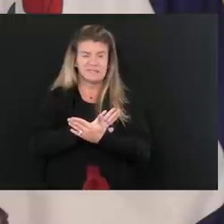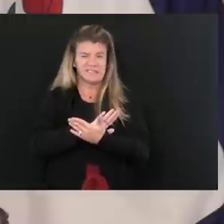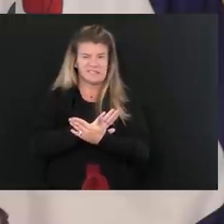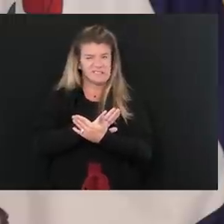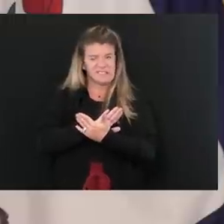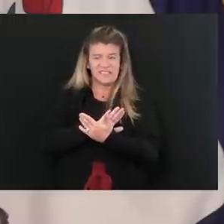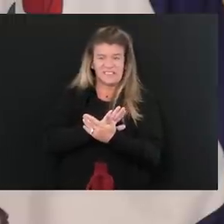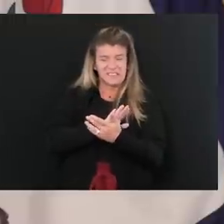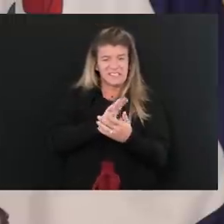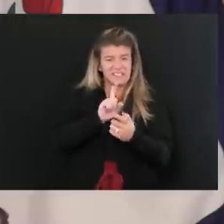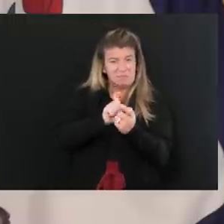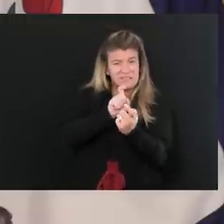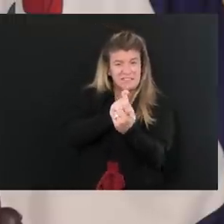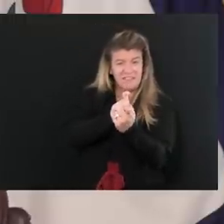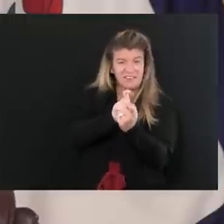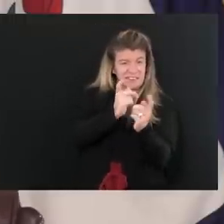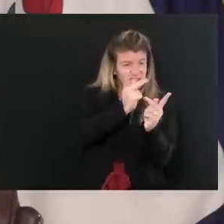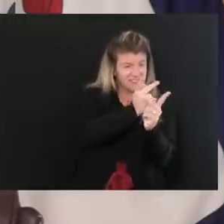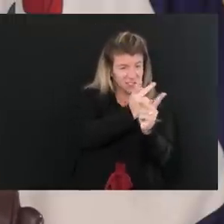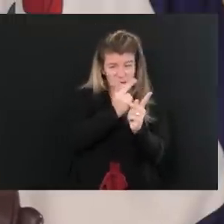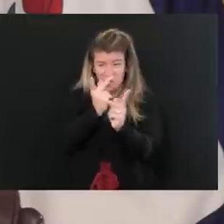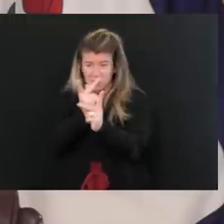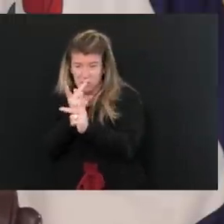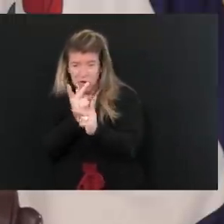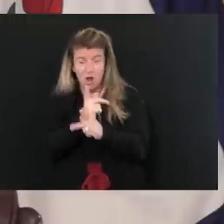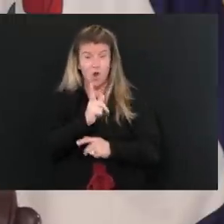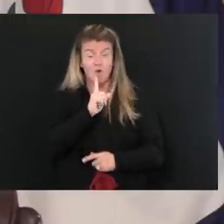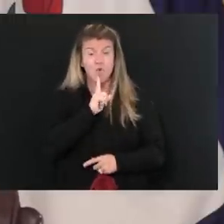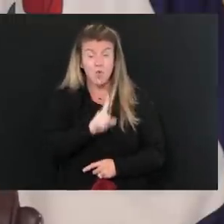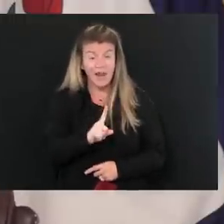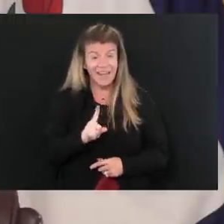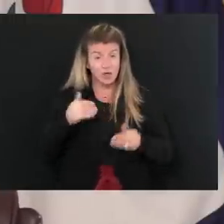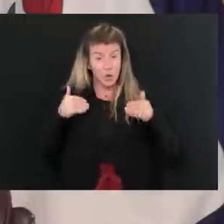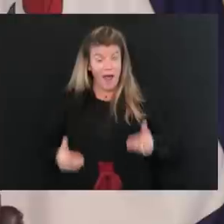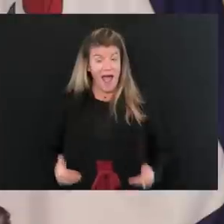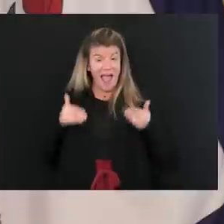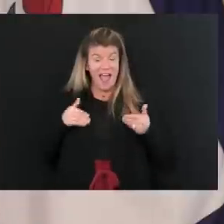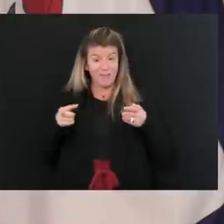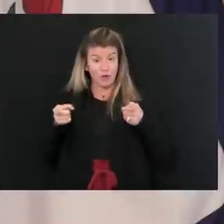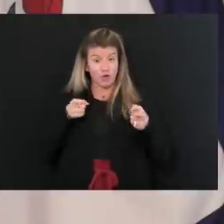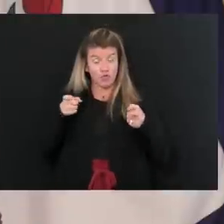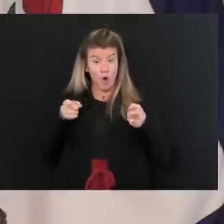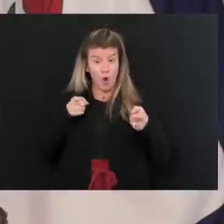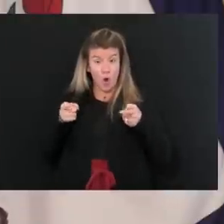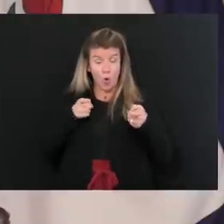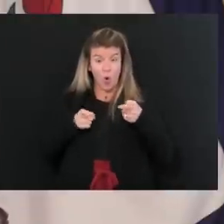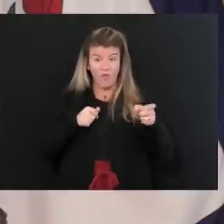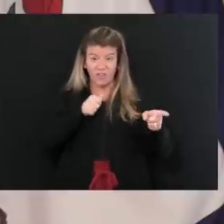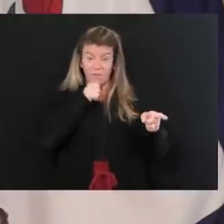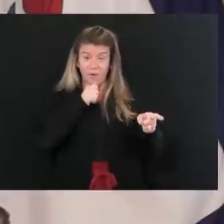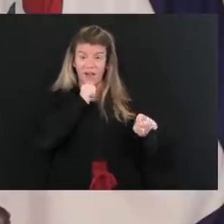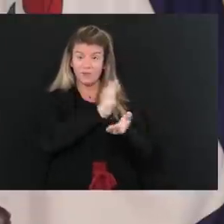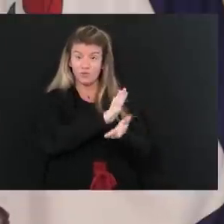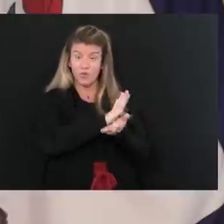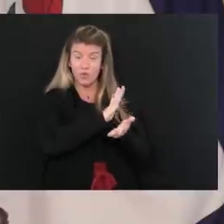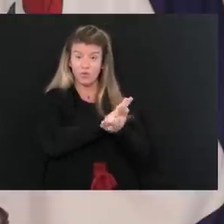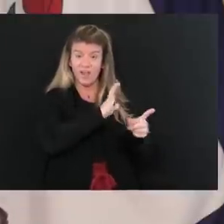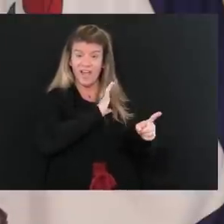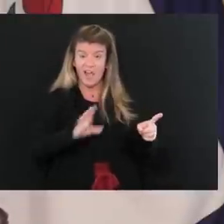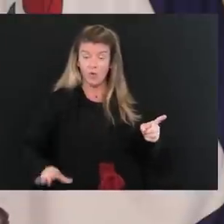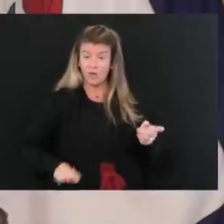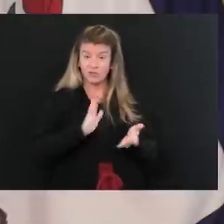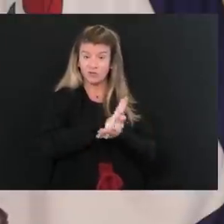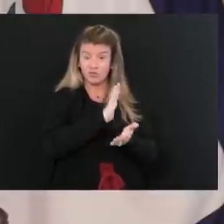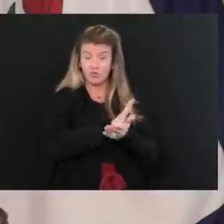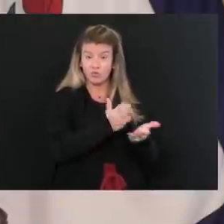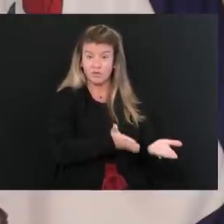genuinely have control over what our public, our private and Christian schools do